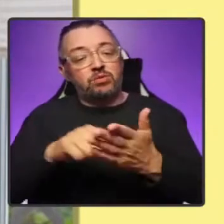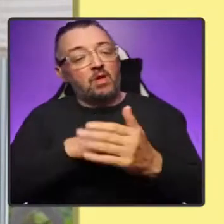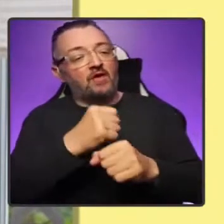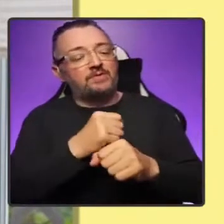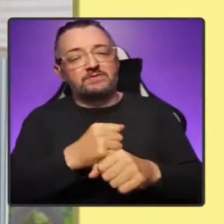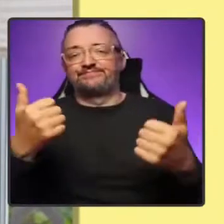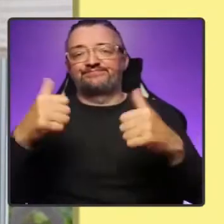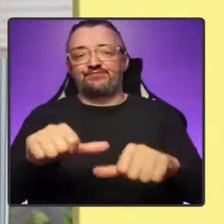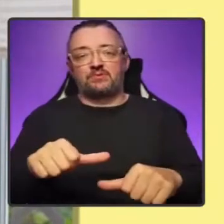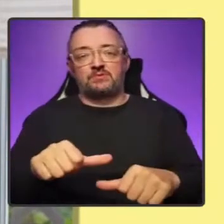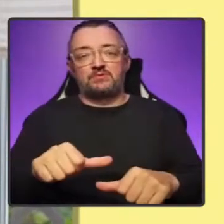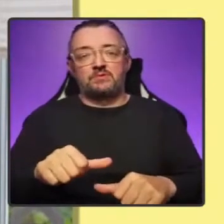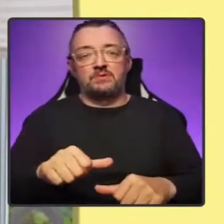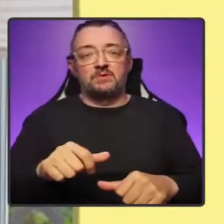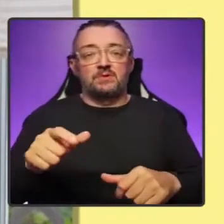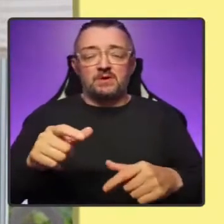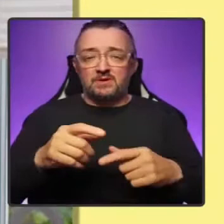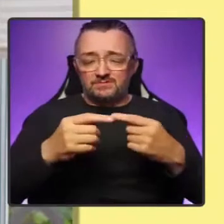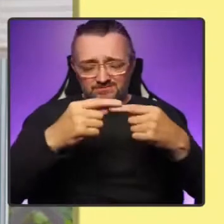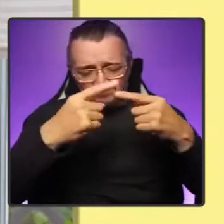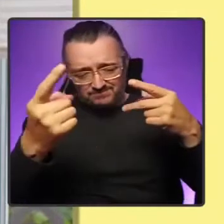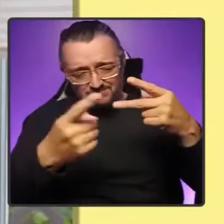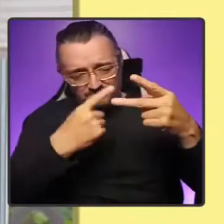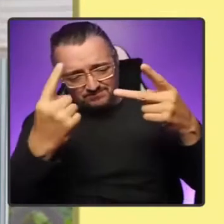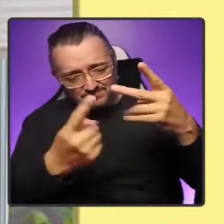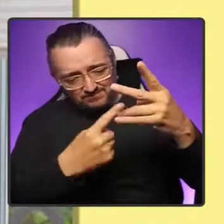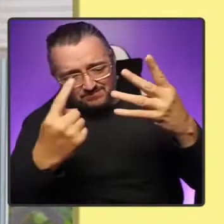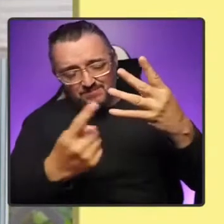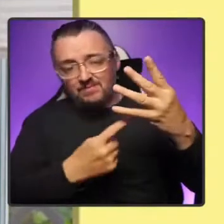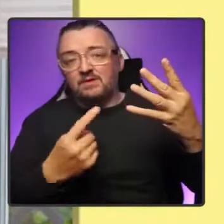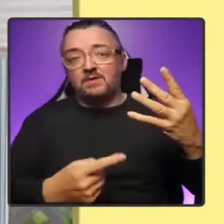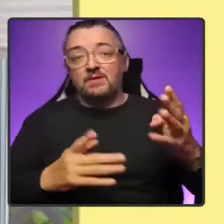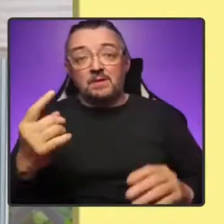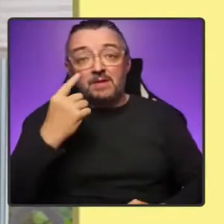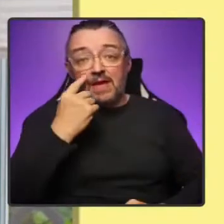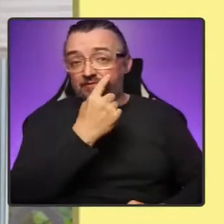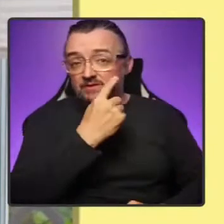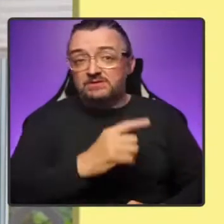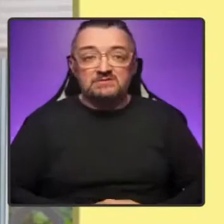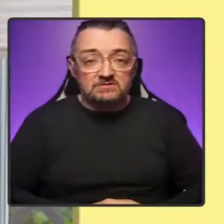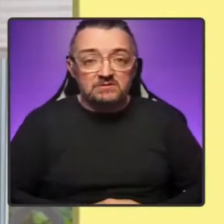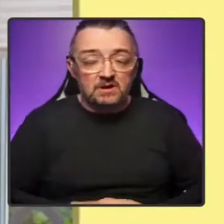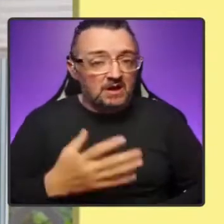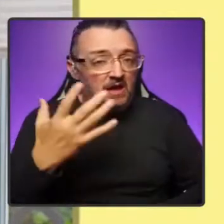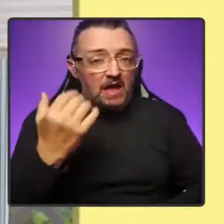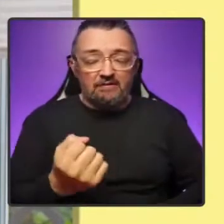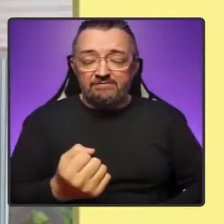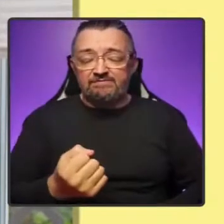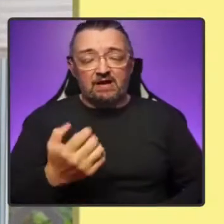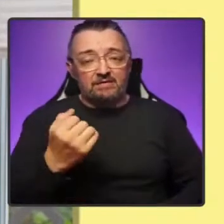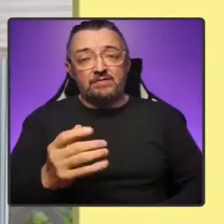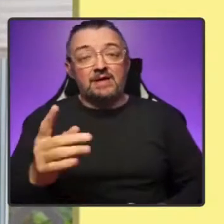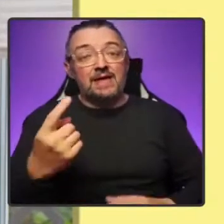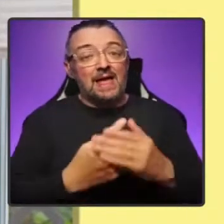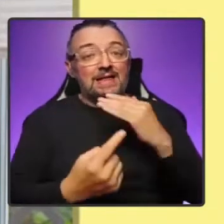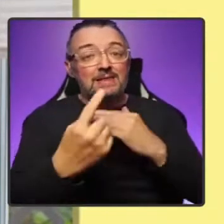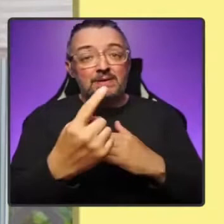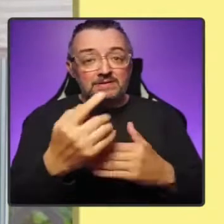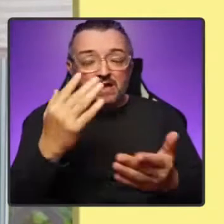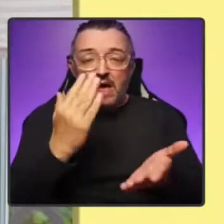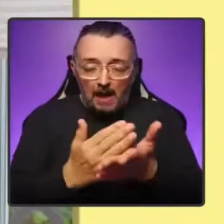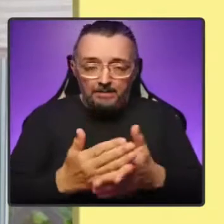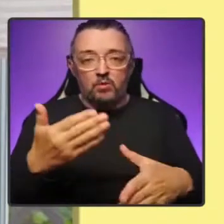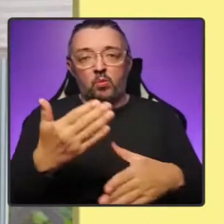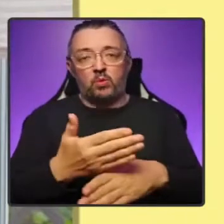measure after measure, the evidence is overwhelming and conclusive. Independence works. It works for